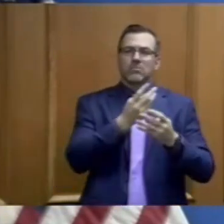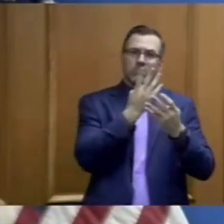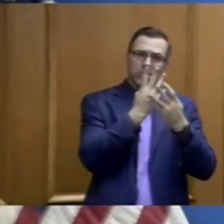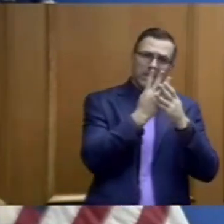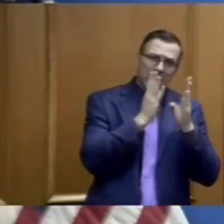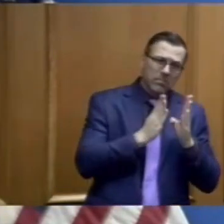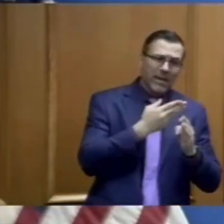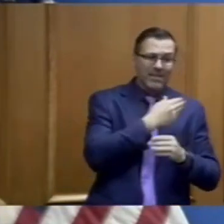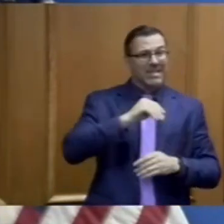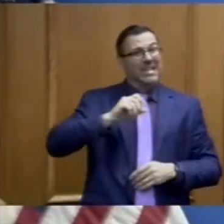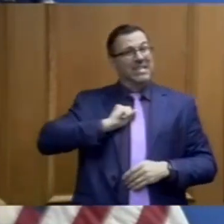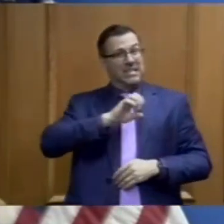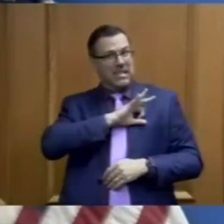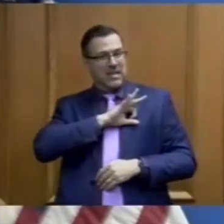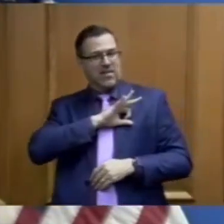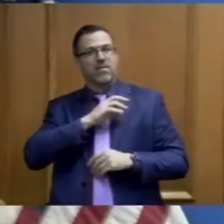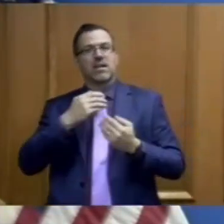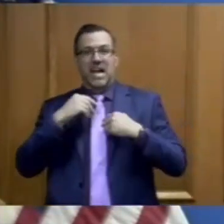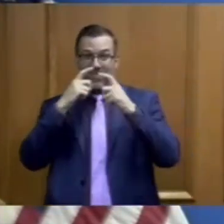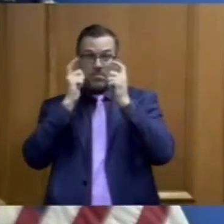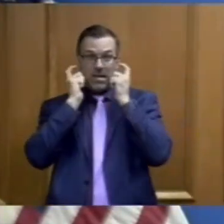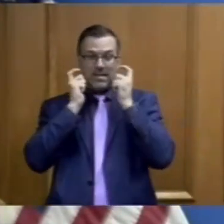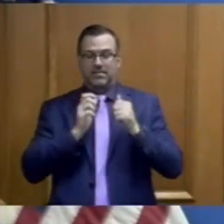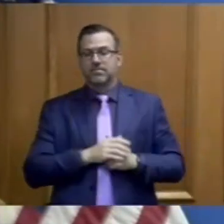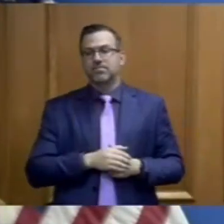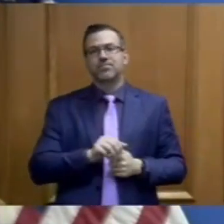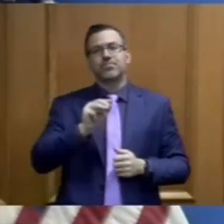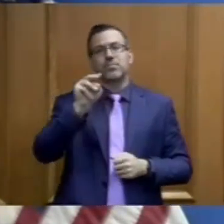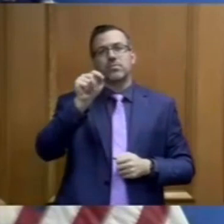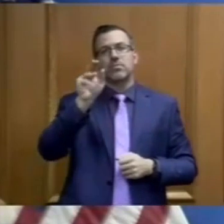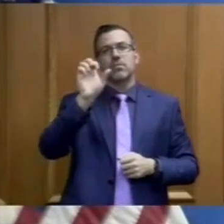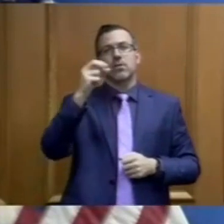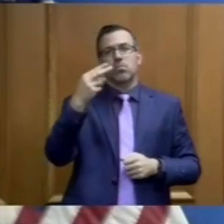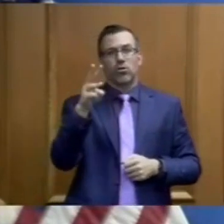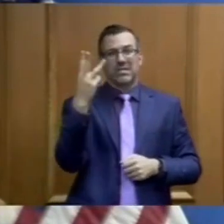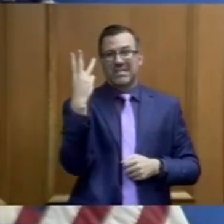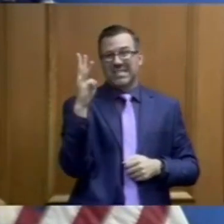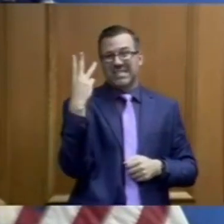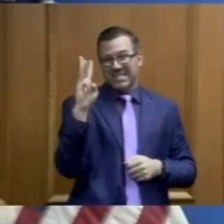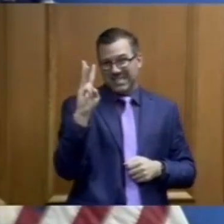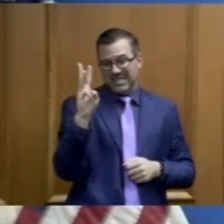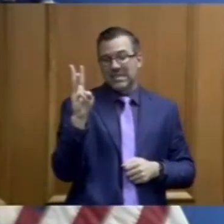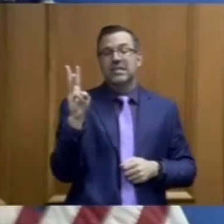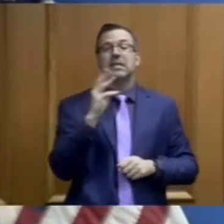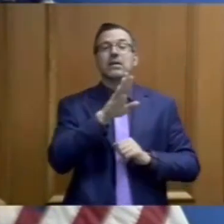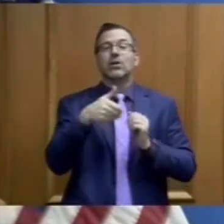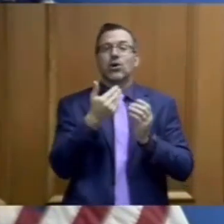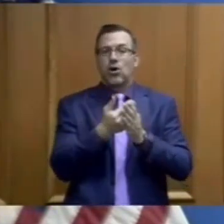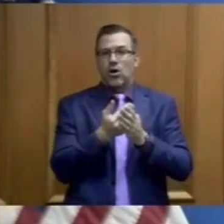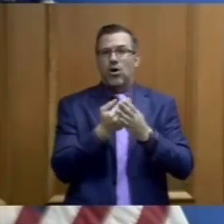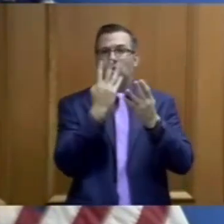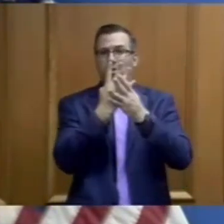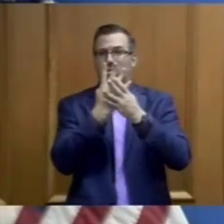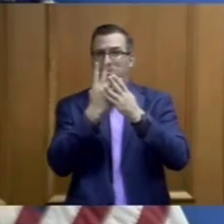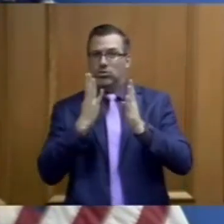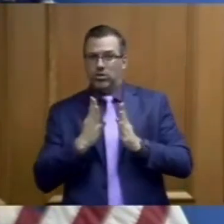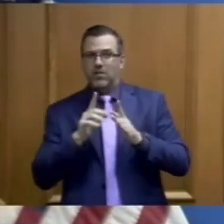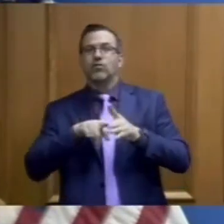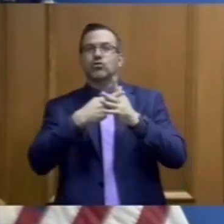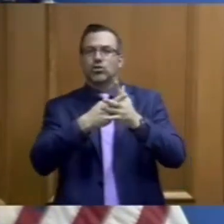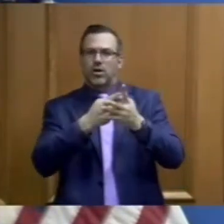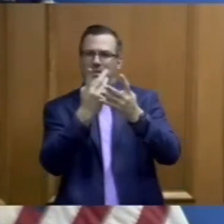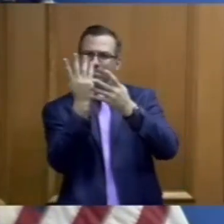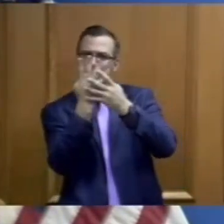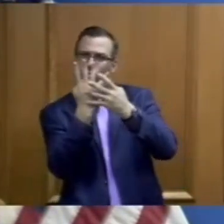to wear. On March the 16th, all of our facilities began conducting non-evasive screenings